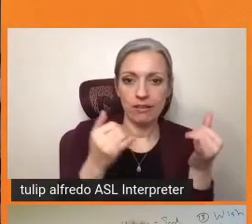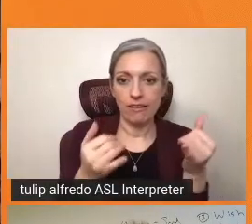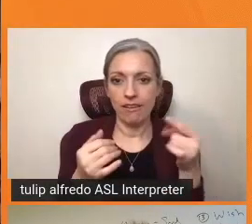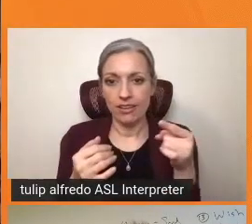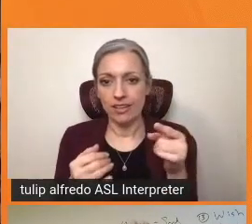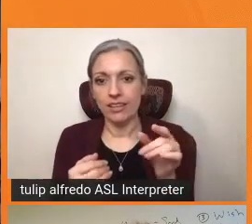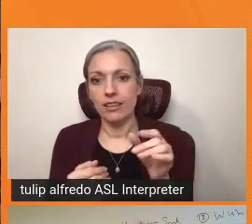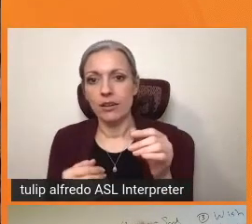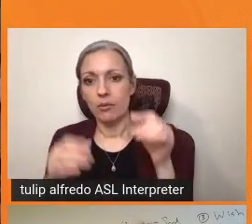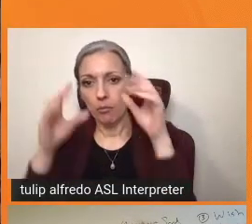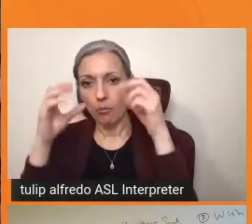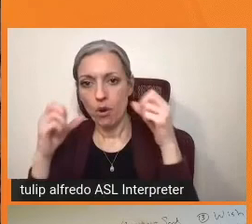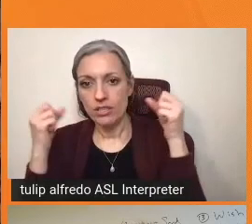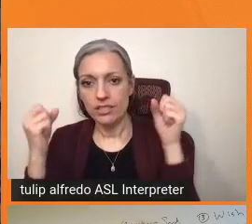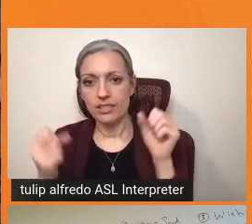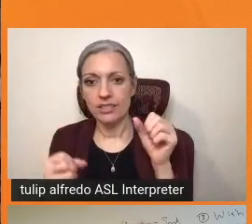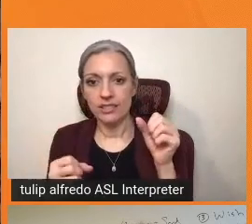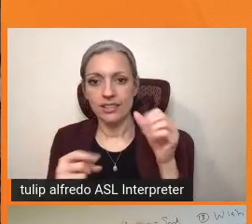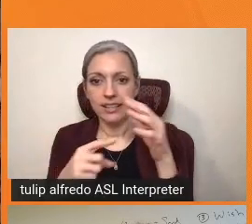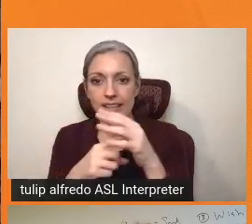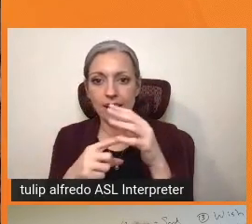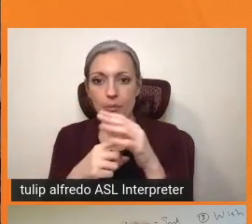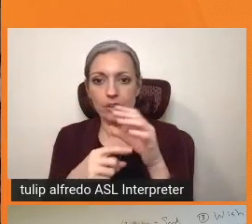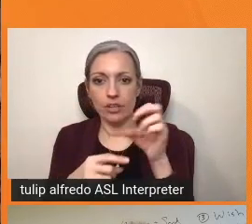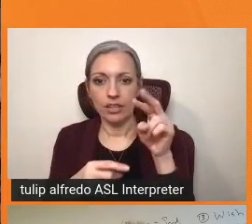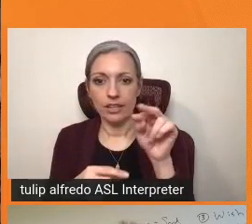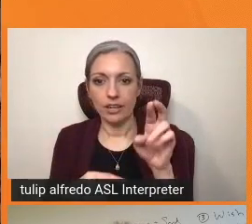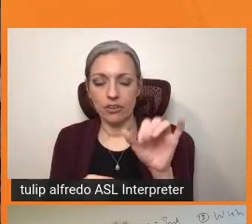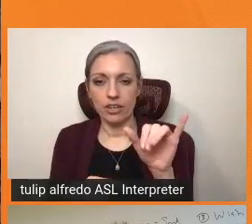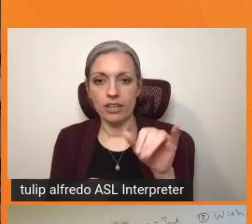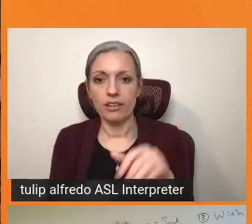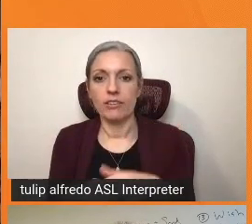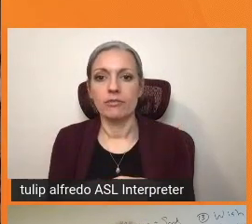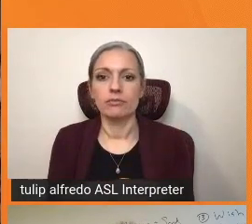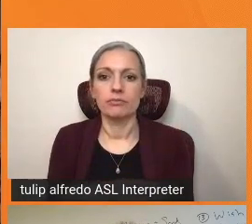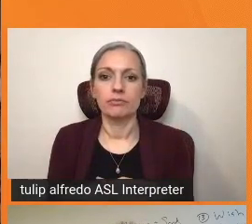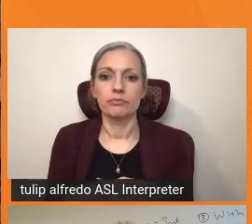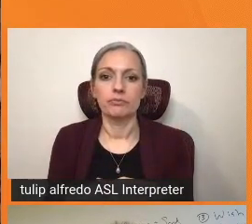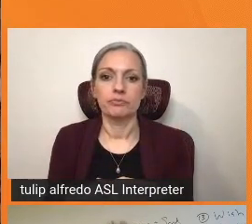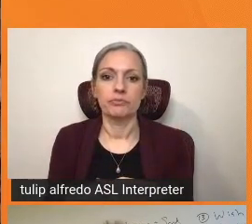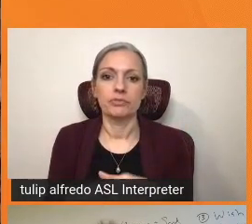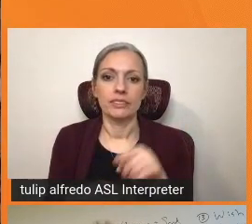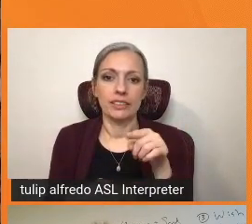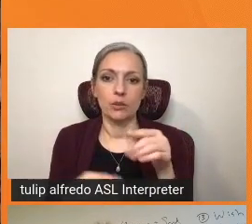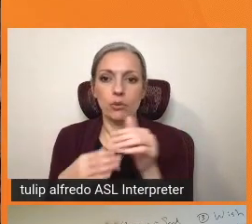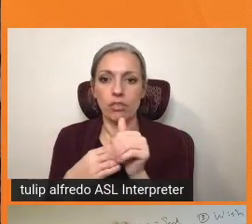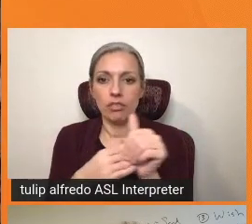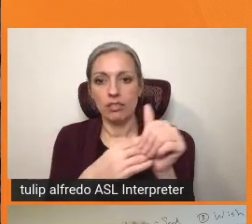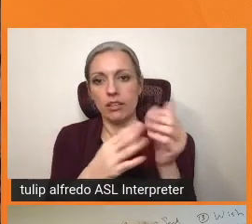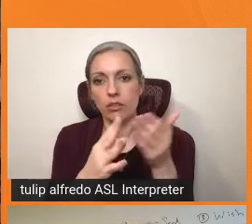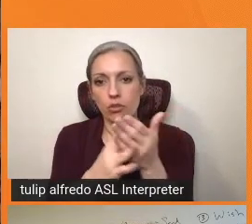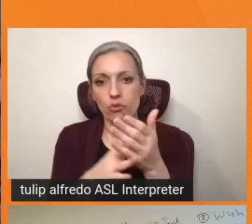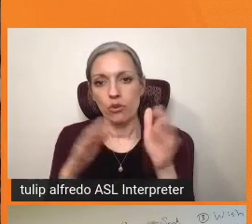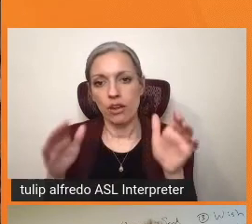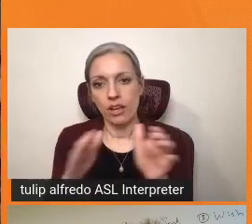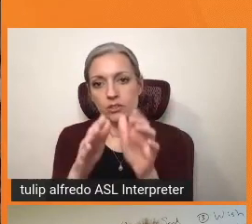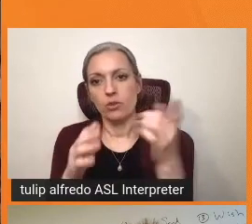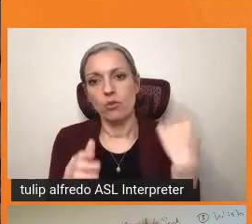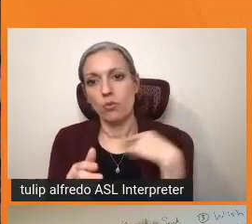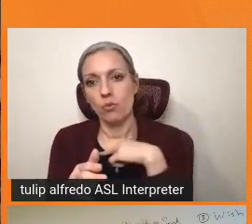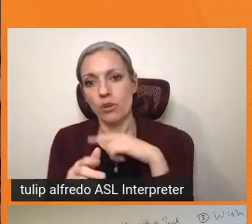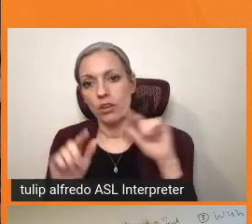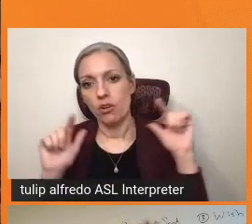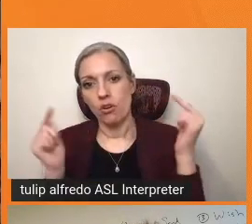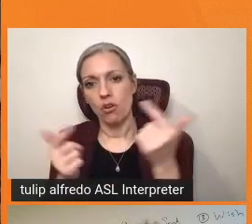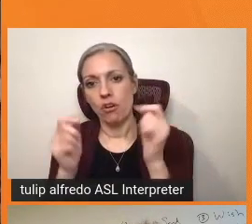president of Capital Canary, previously branded as phone to action. And Jeb is going to lead us through an action that we can all take right